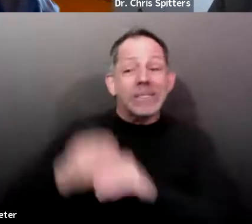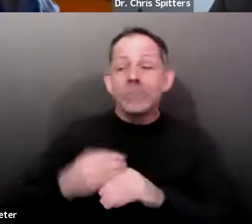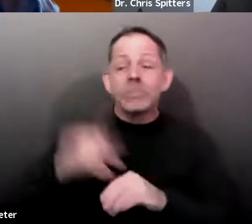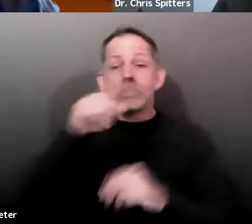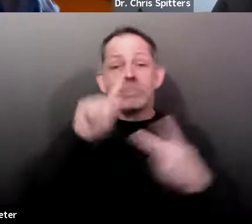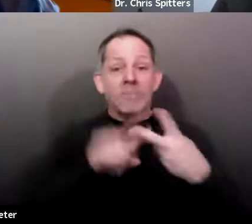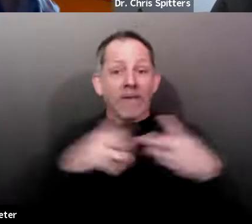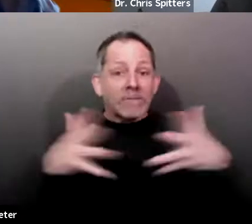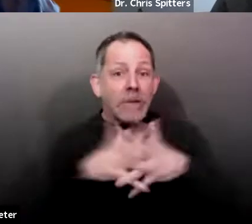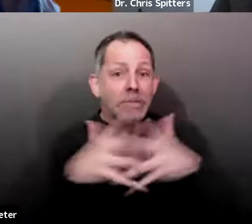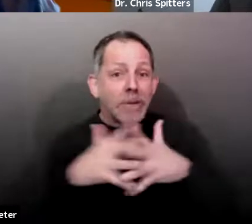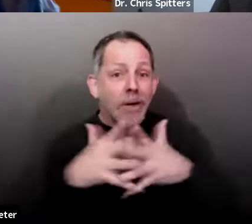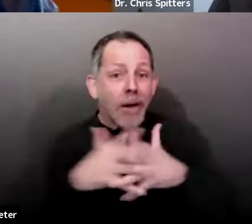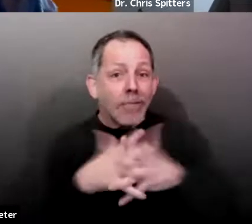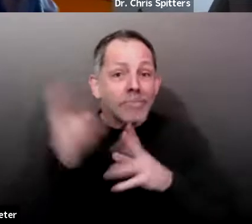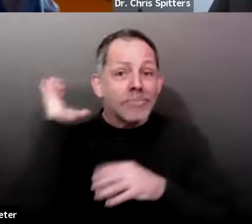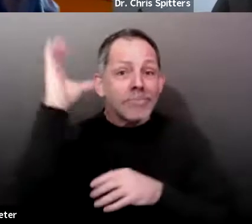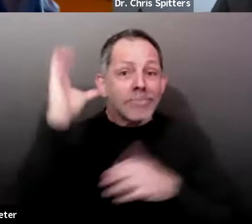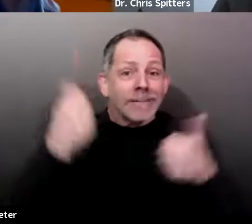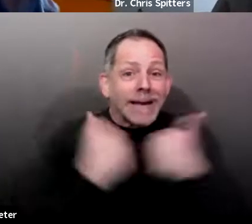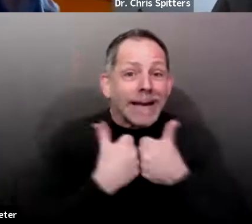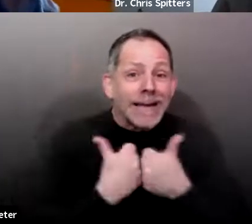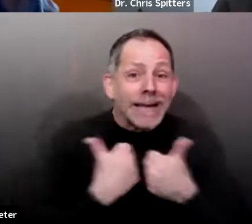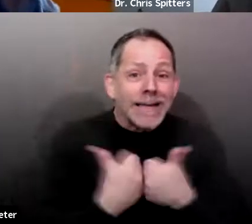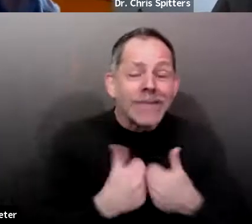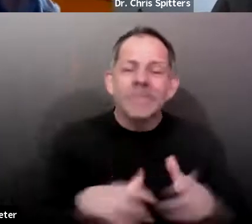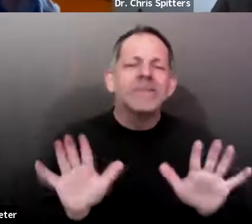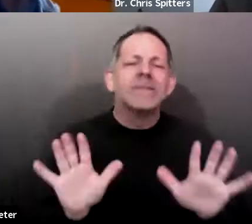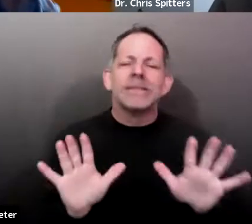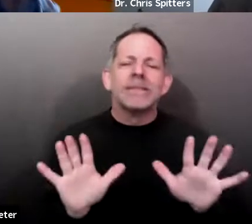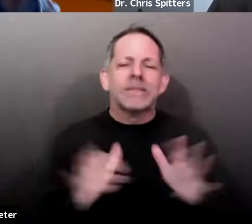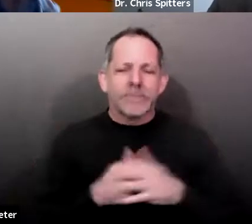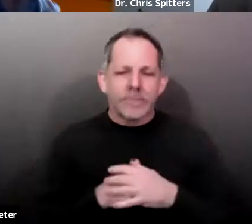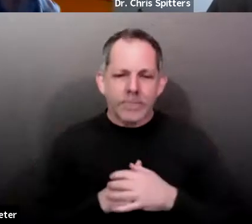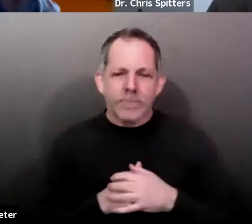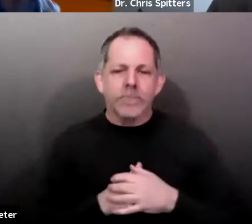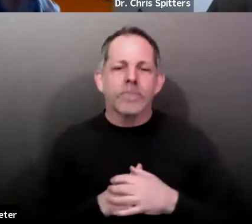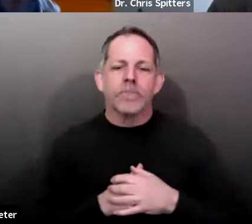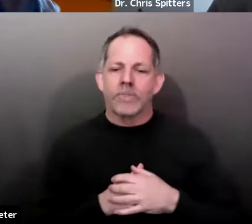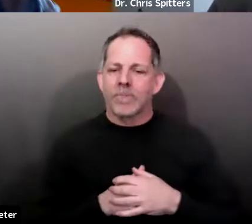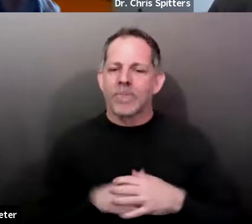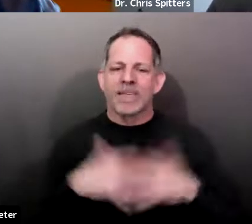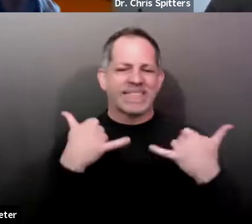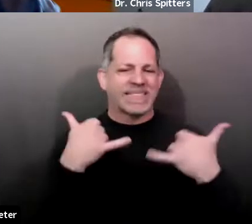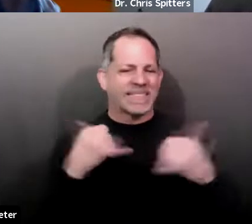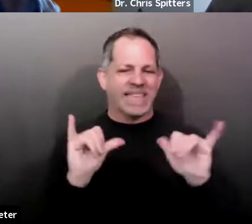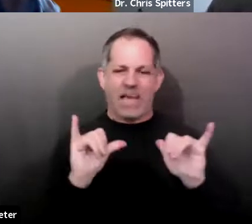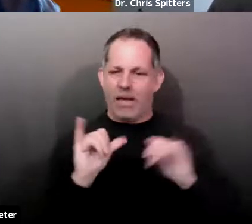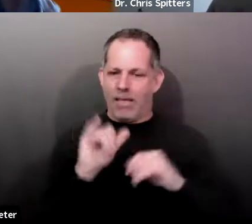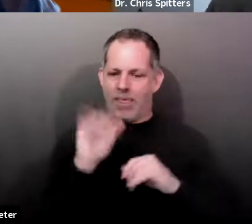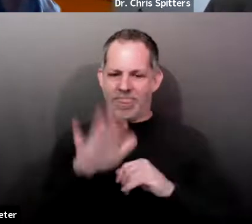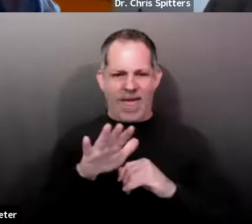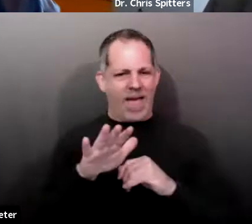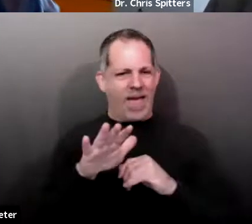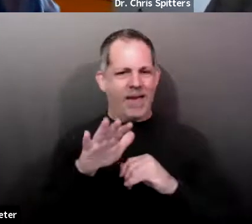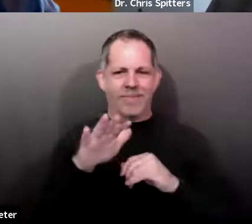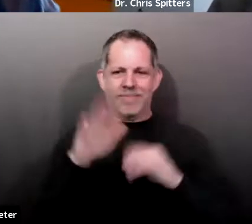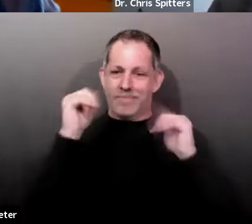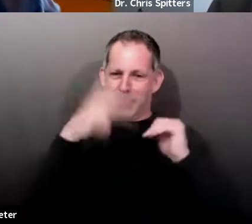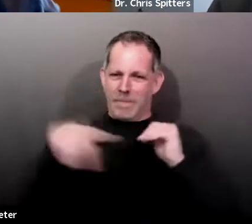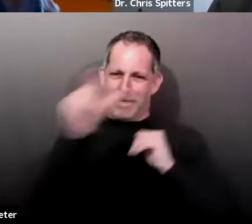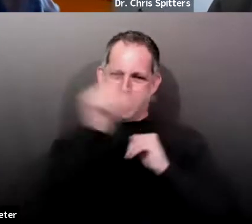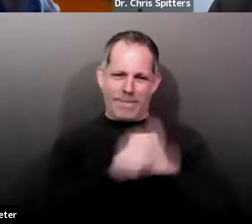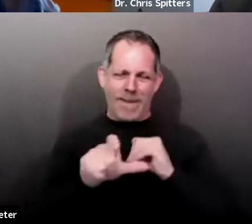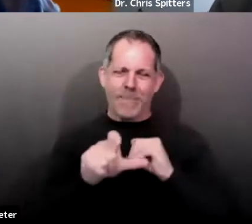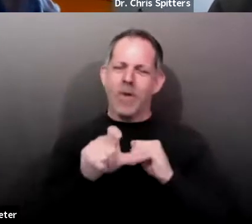you name it, uh, this is another area where, you know, hopefully folks will kind of have the brakes on and, and do it